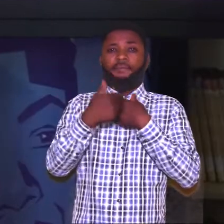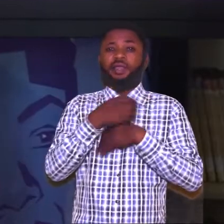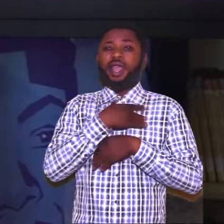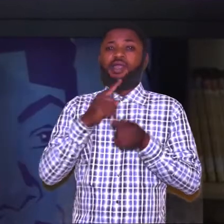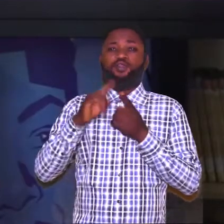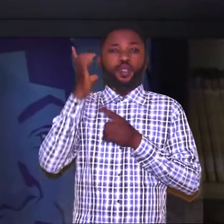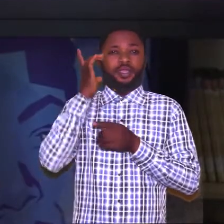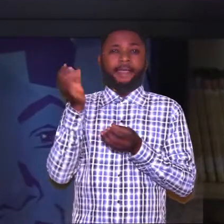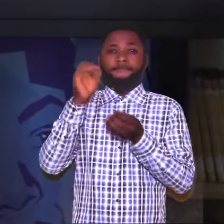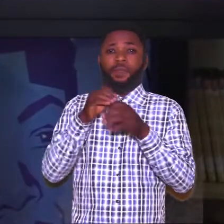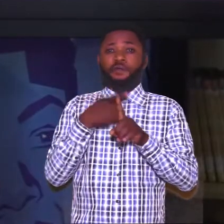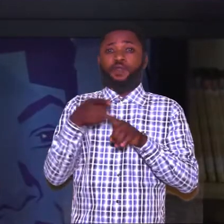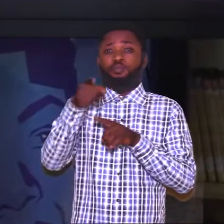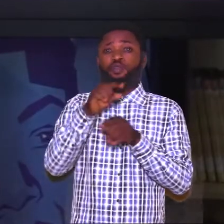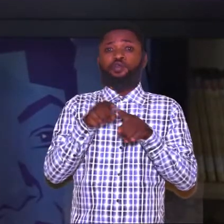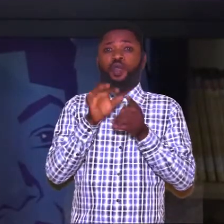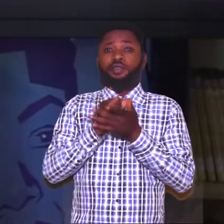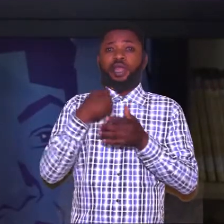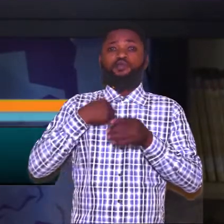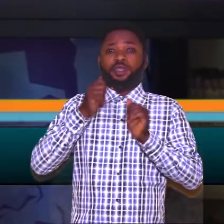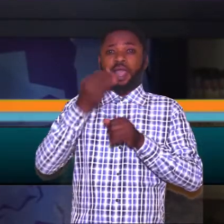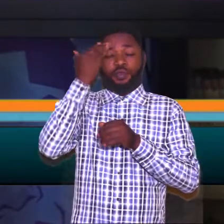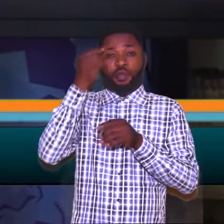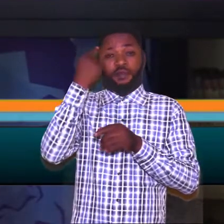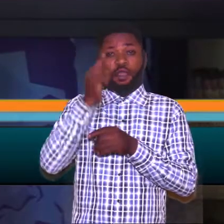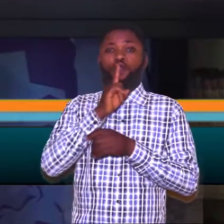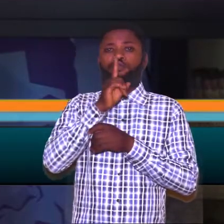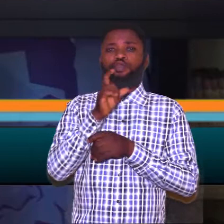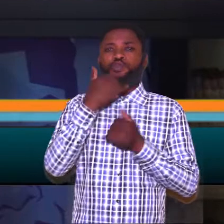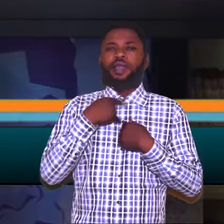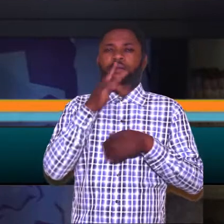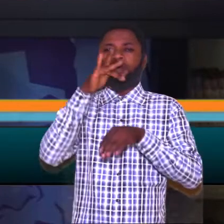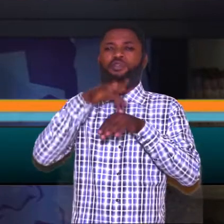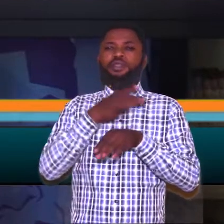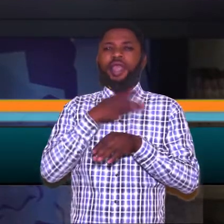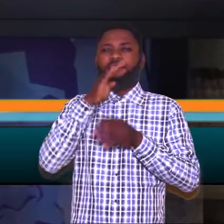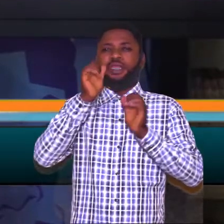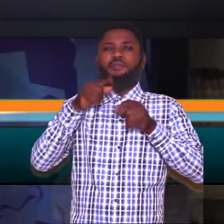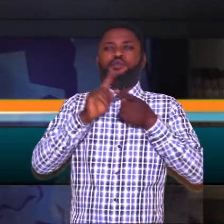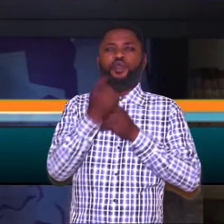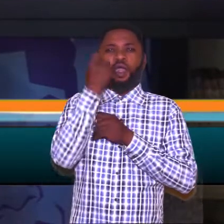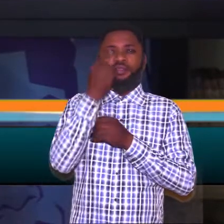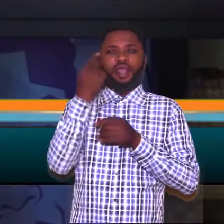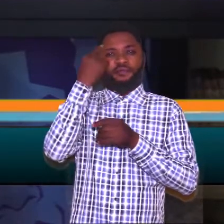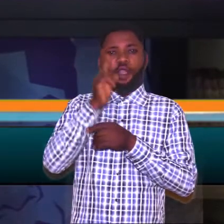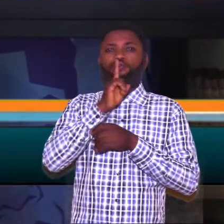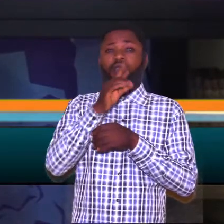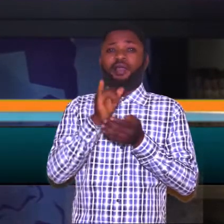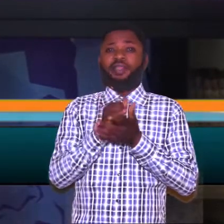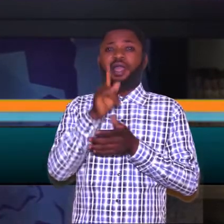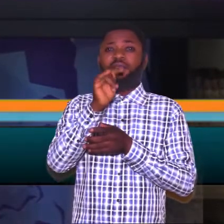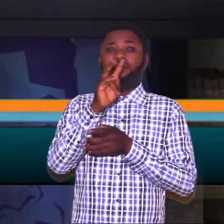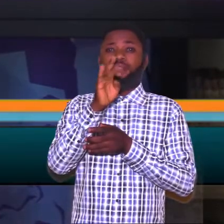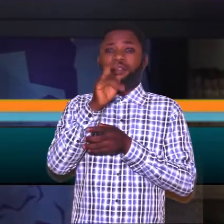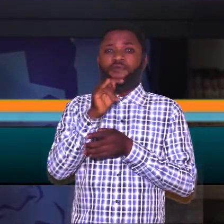want to hear more from you so that we can know for sure that you have been touched and you have been able to understand for sure that